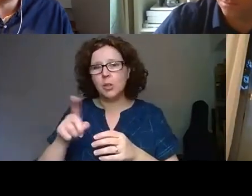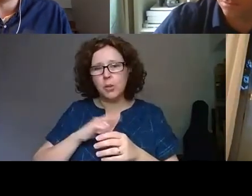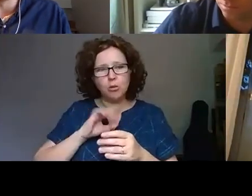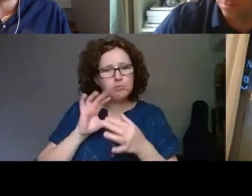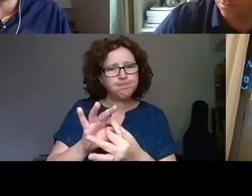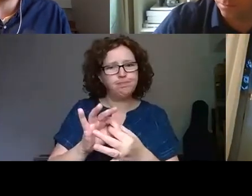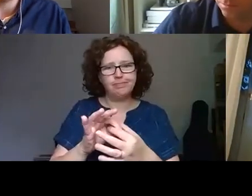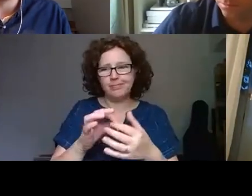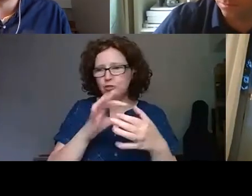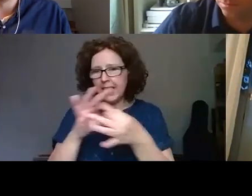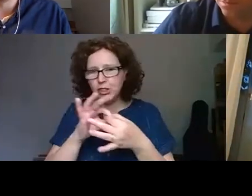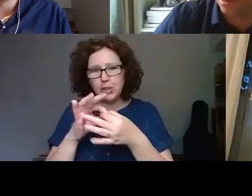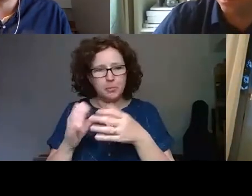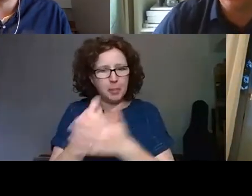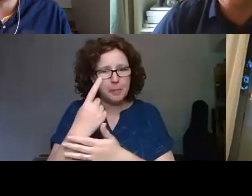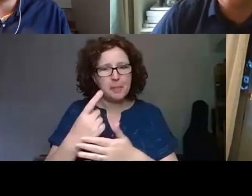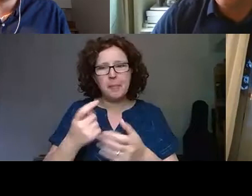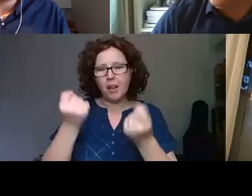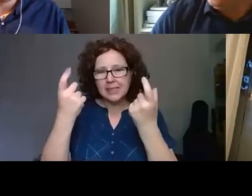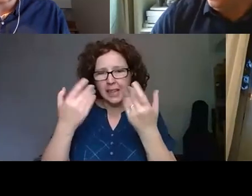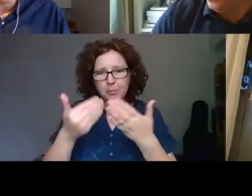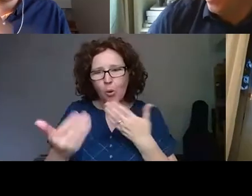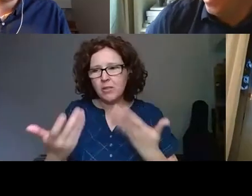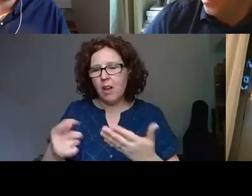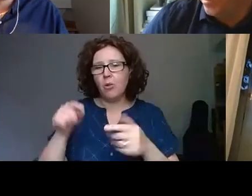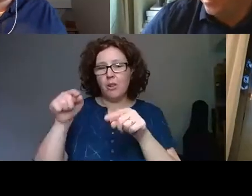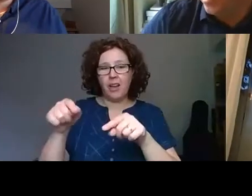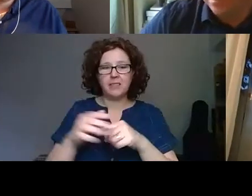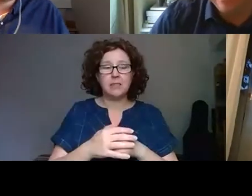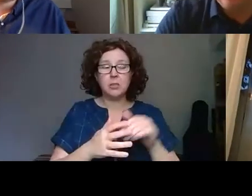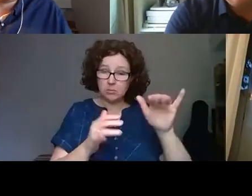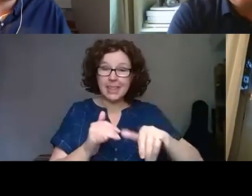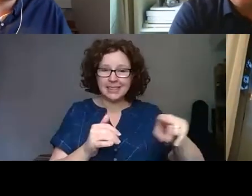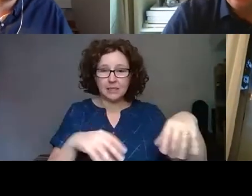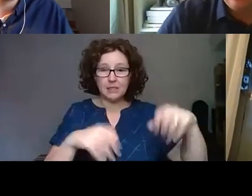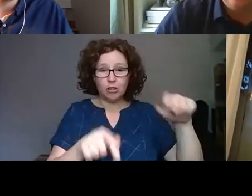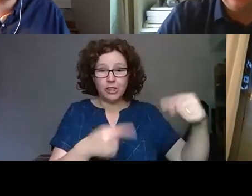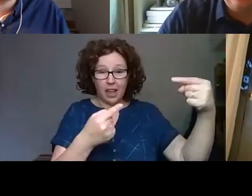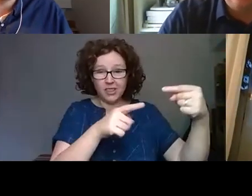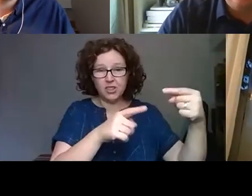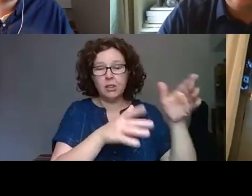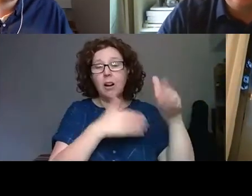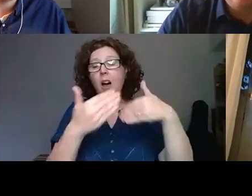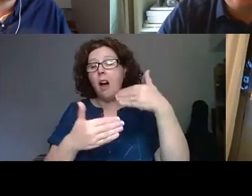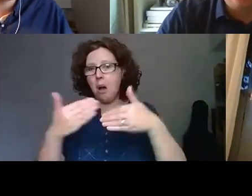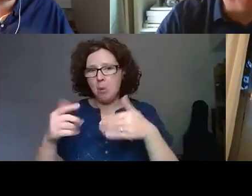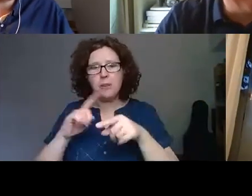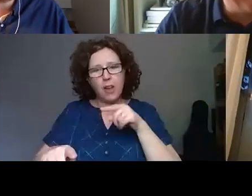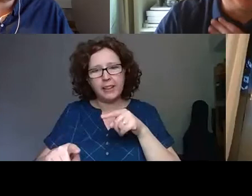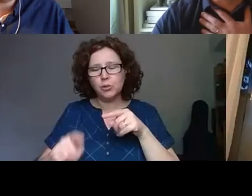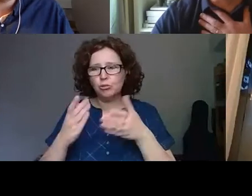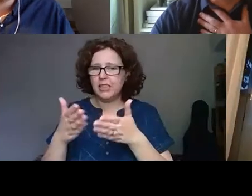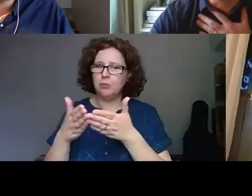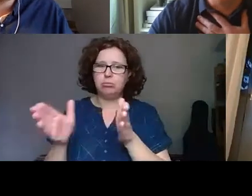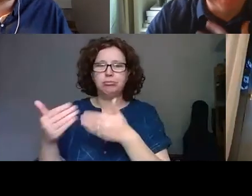and furthered their understanding. So, yeah, it's, well, it has been a challenge. We've, we've tried to embrace that as much as we can. I find your